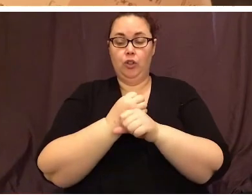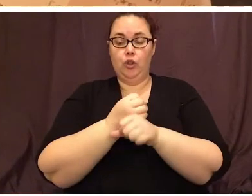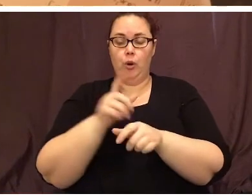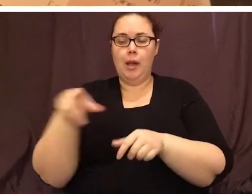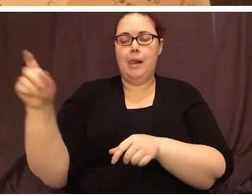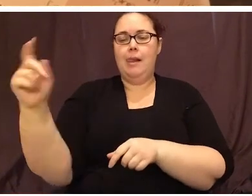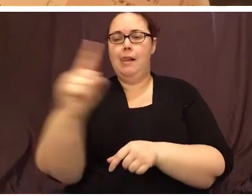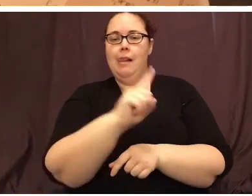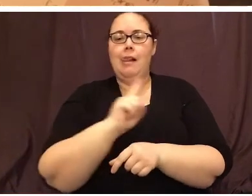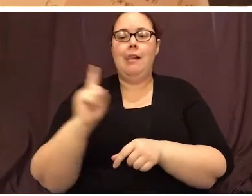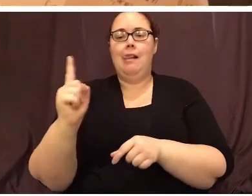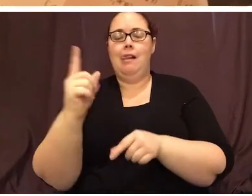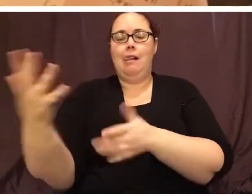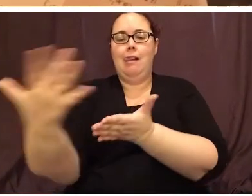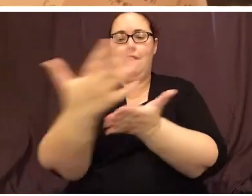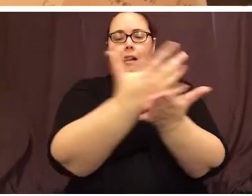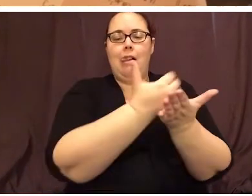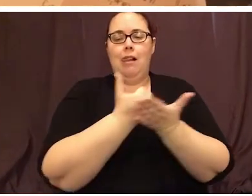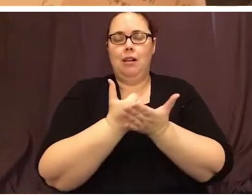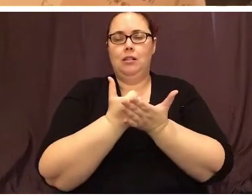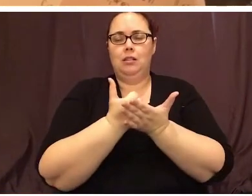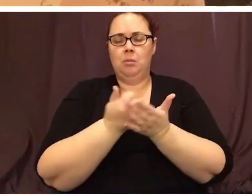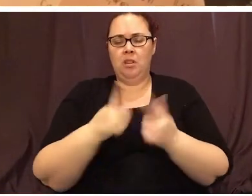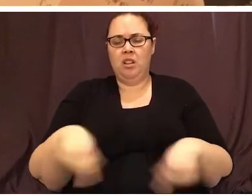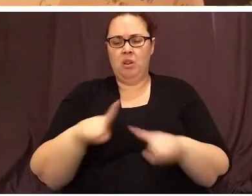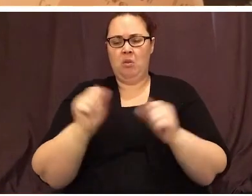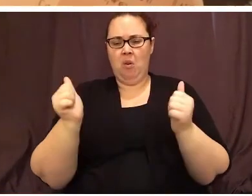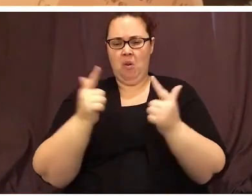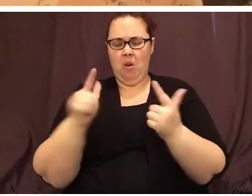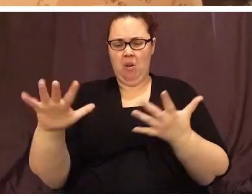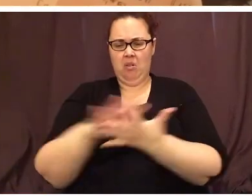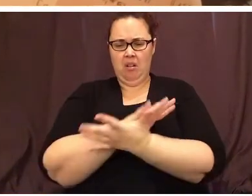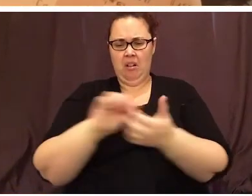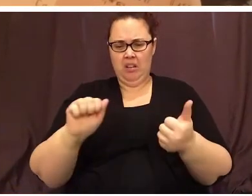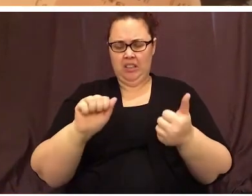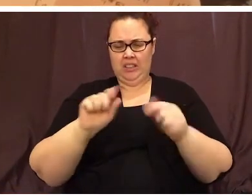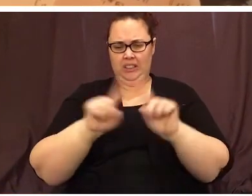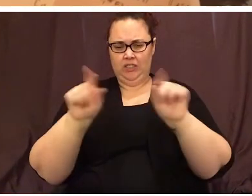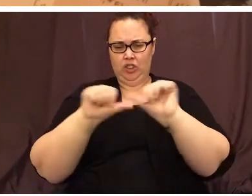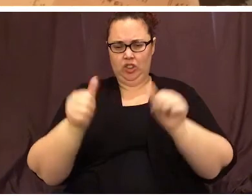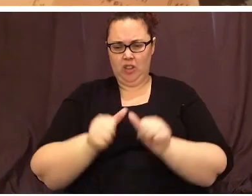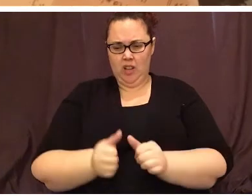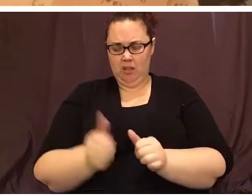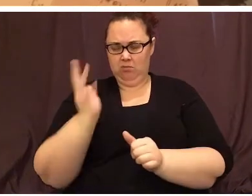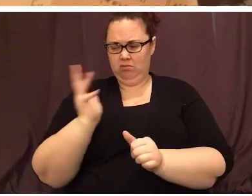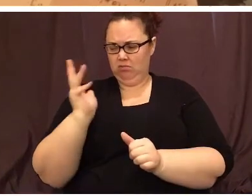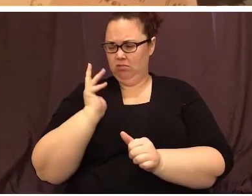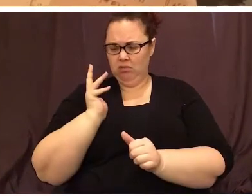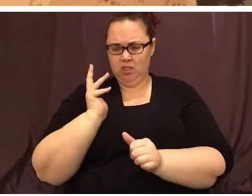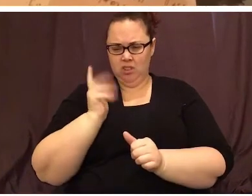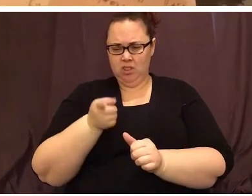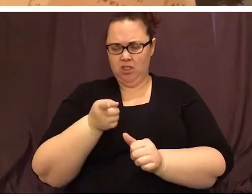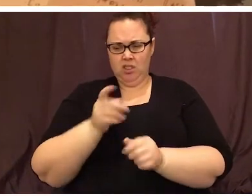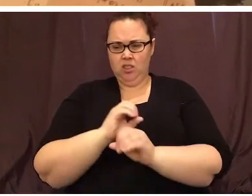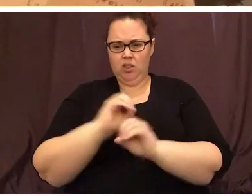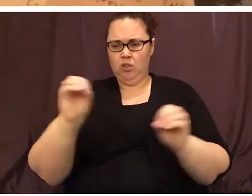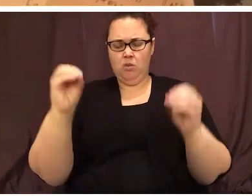around gathering them up. But Duncan's crowns were all so damaged and differently shaped than they used to be that they no longer fit in the crown